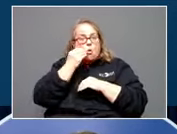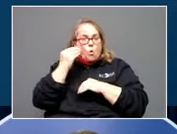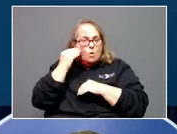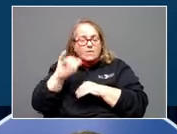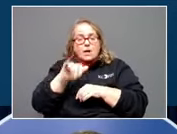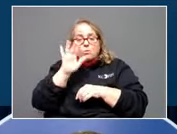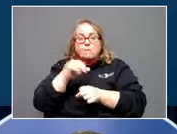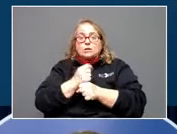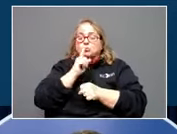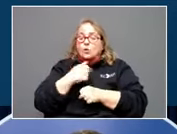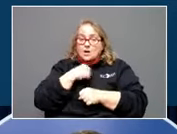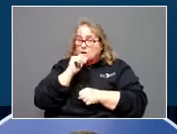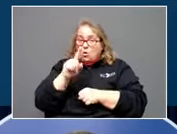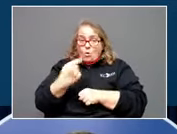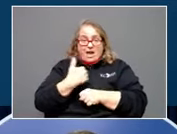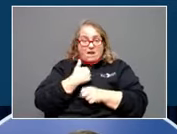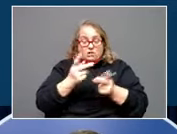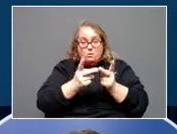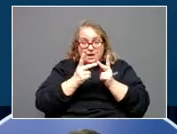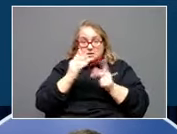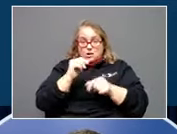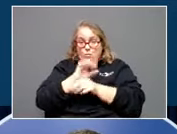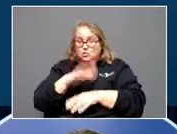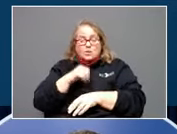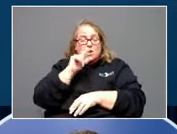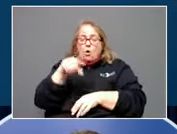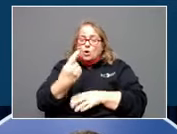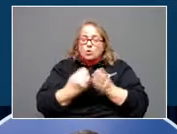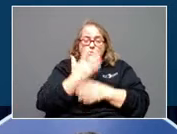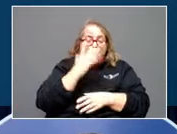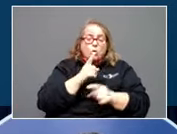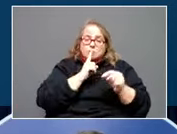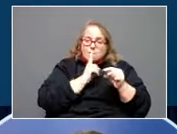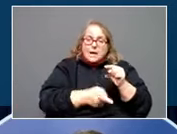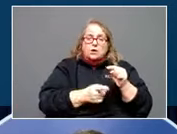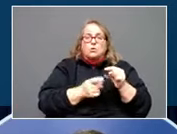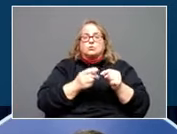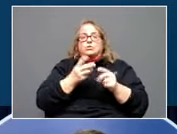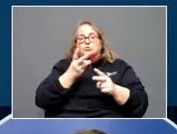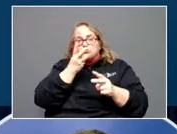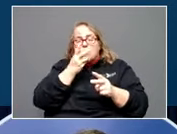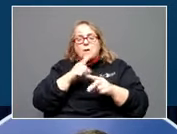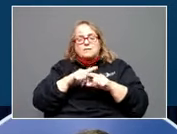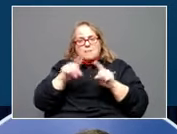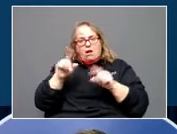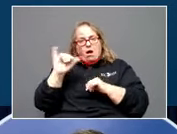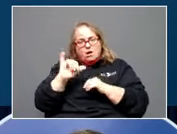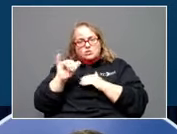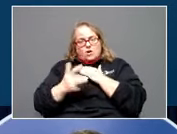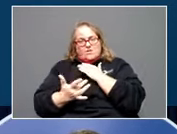facilities and the workers. We don't just grow the tomatoes and the strawberries, but the intellectual capital,